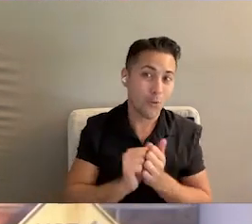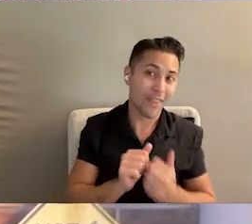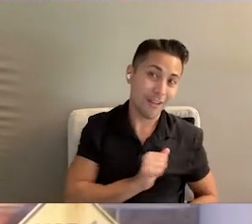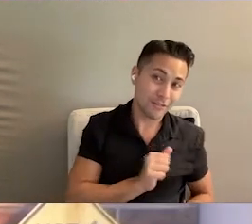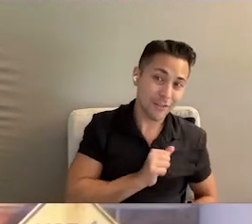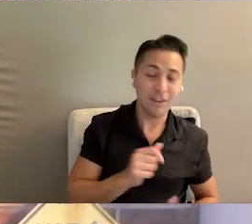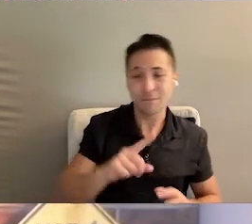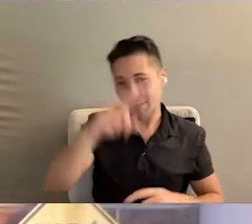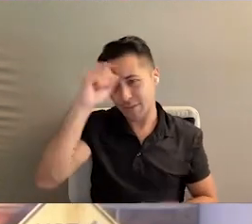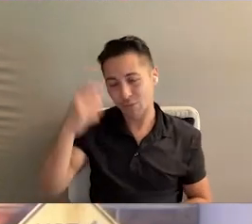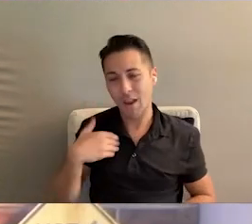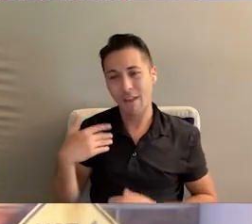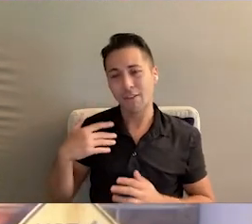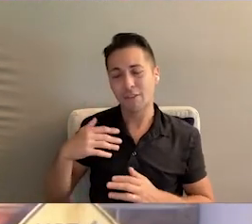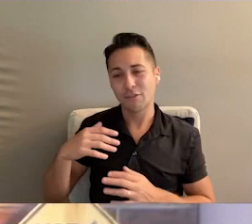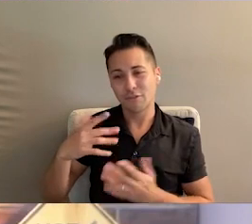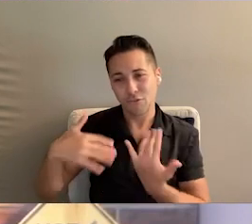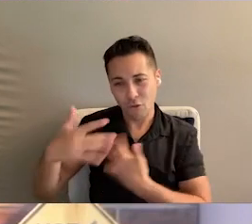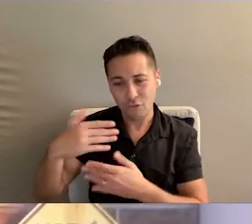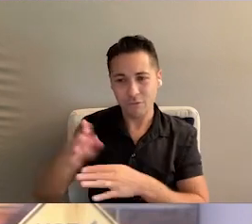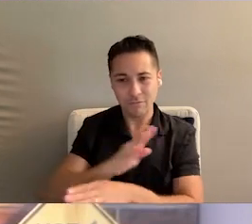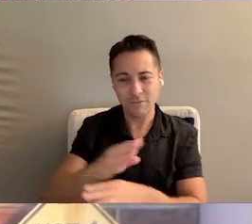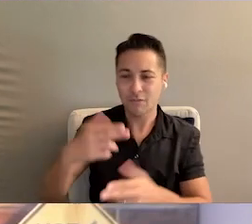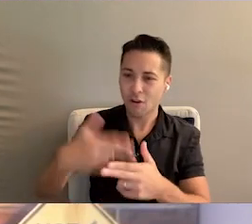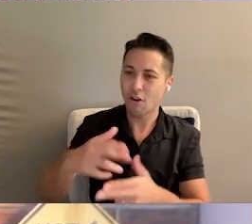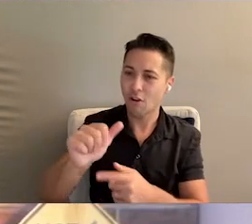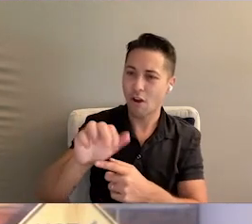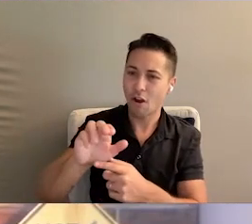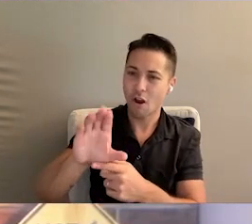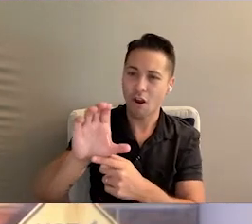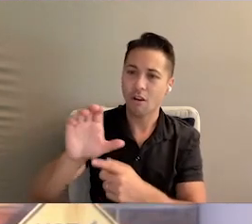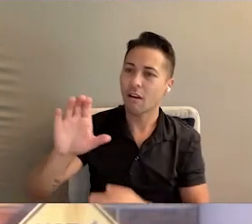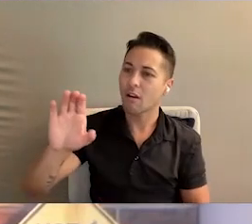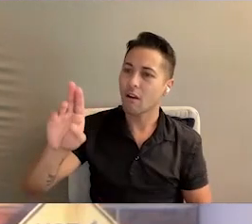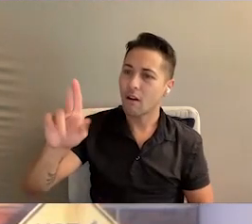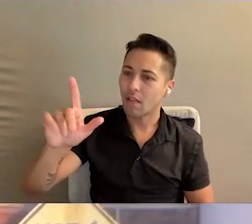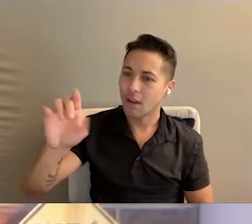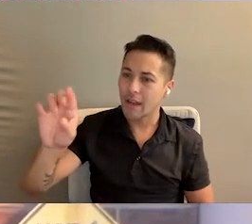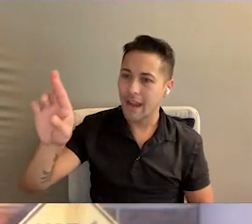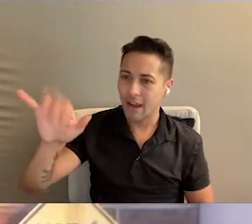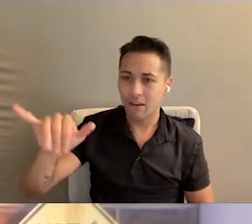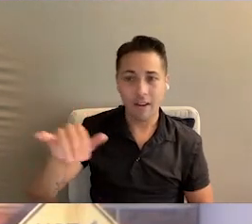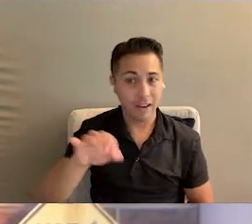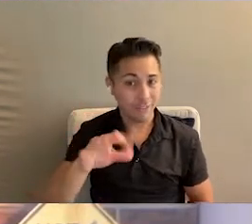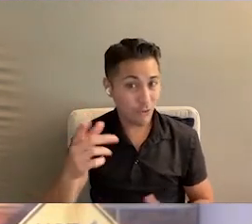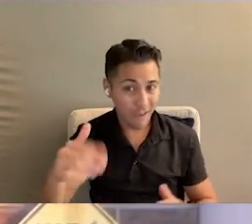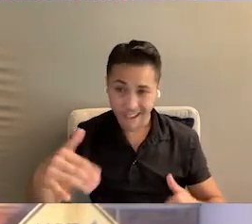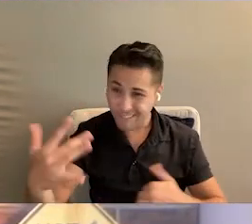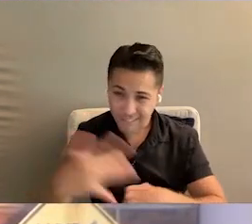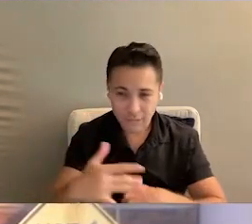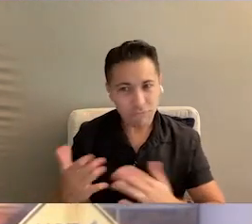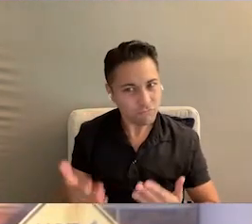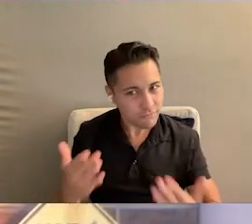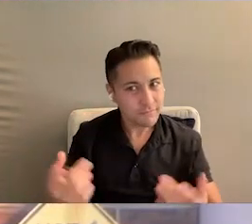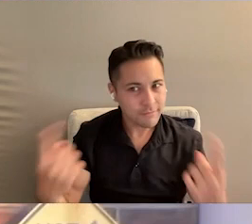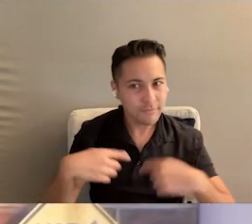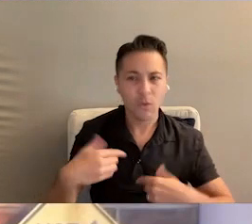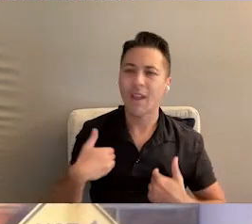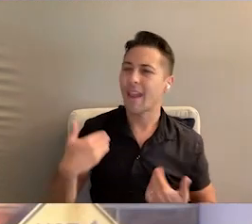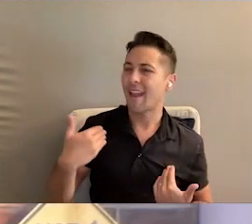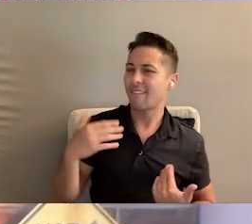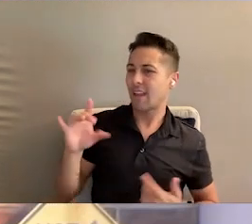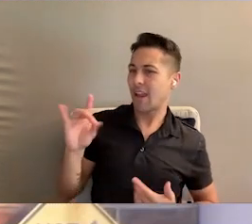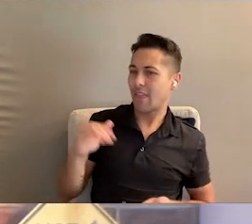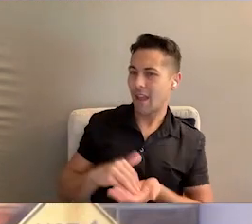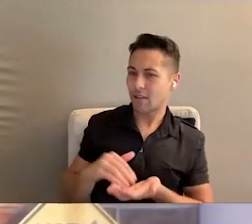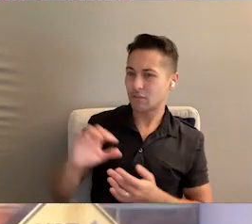ourselves because we have a social enterprise called Art Culinary. If you've not been to Broward and you've not attended any of our events, we welcome you to be there. We have an 8